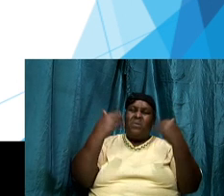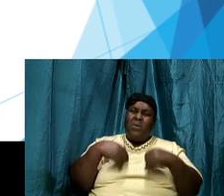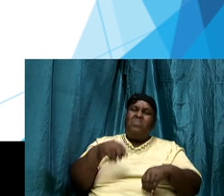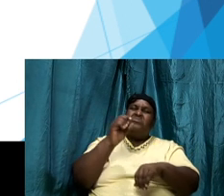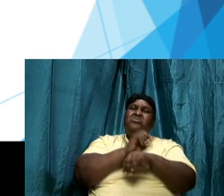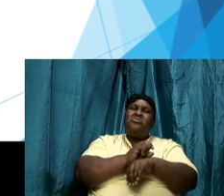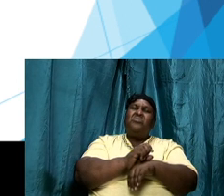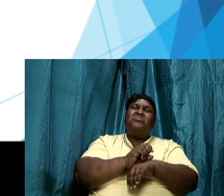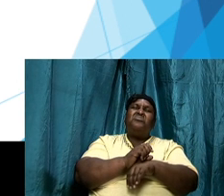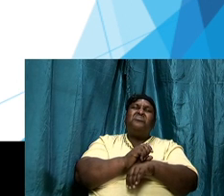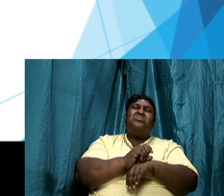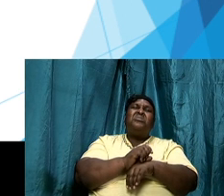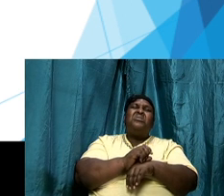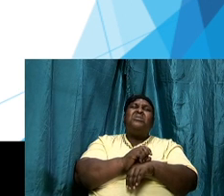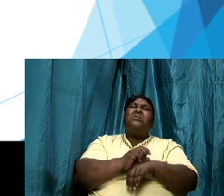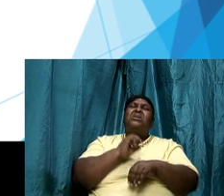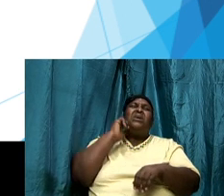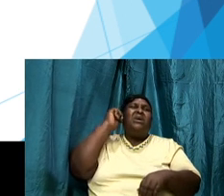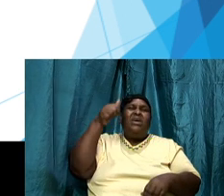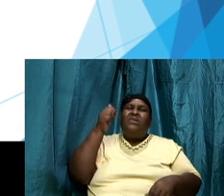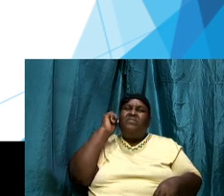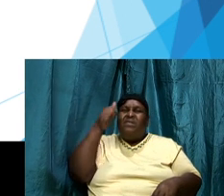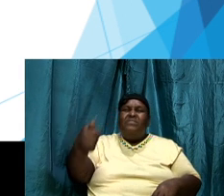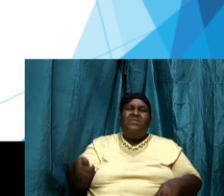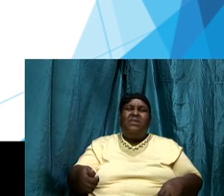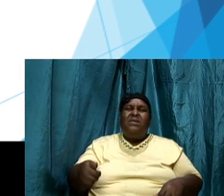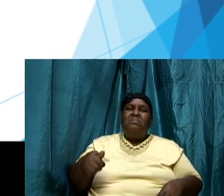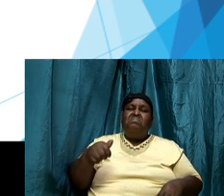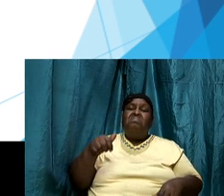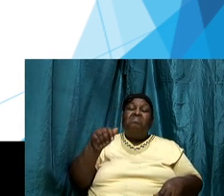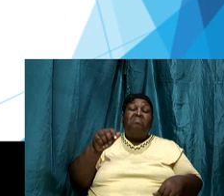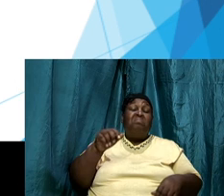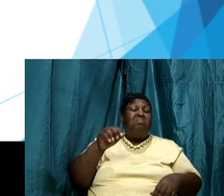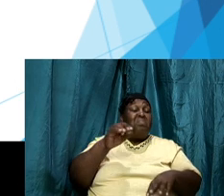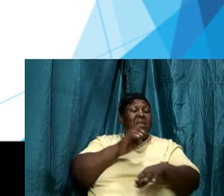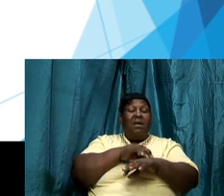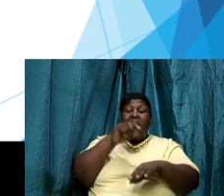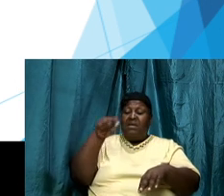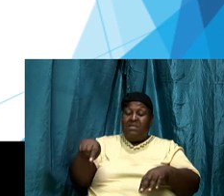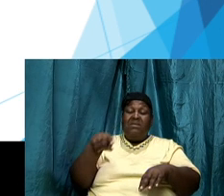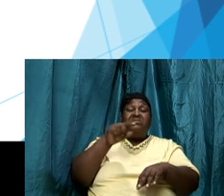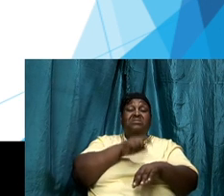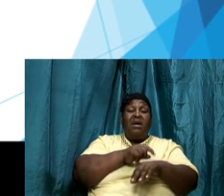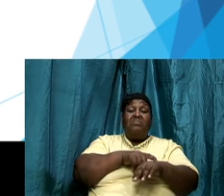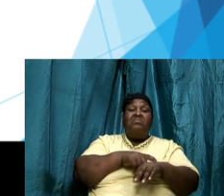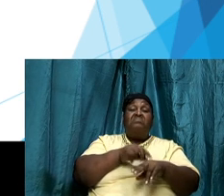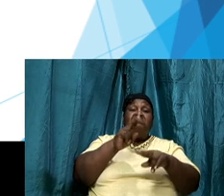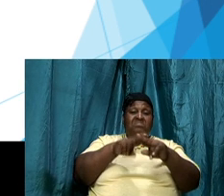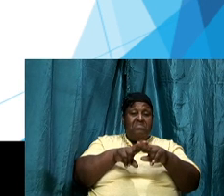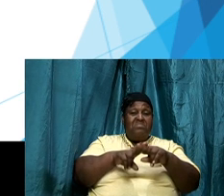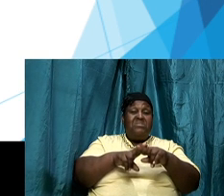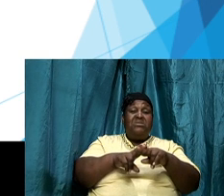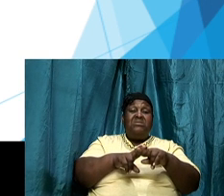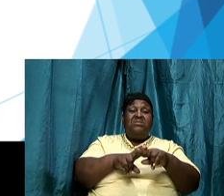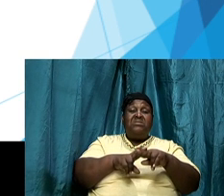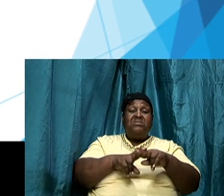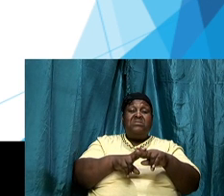every day that at this moment sit in a dark place